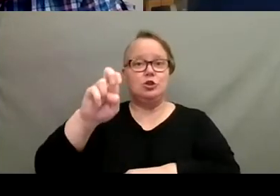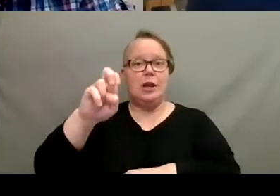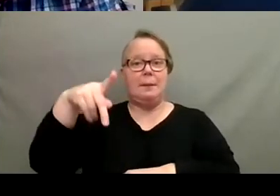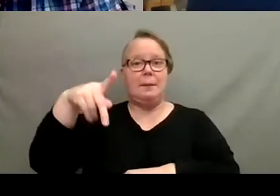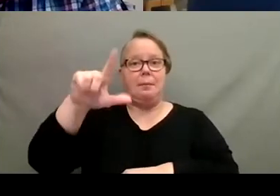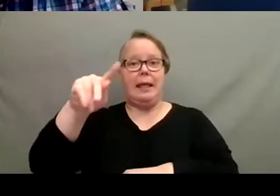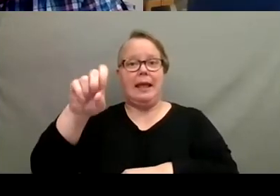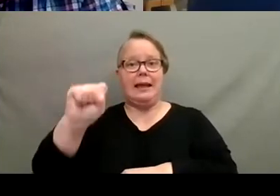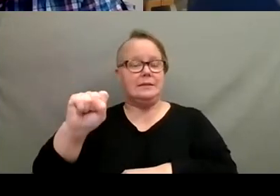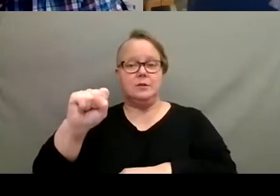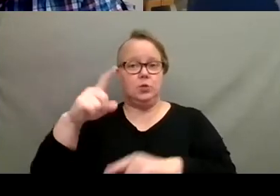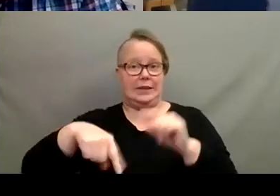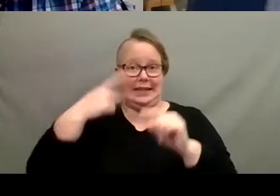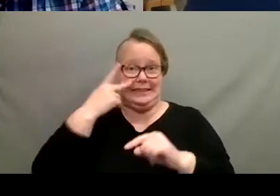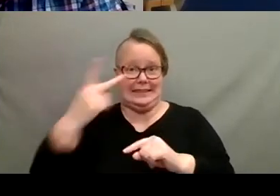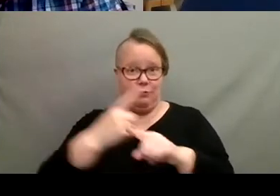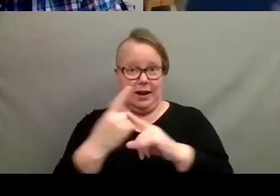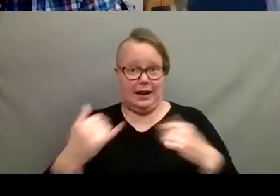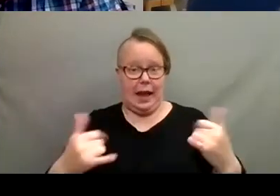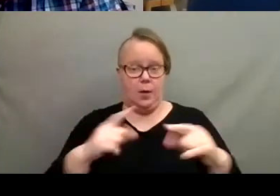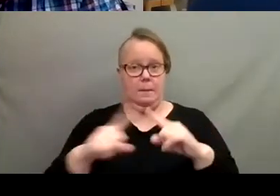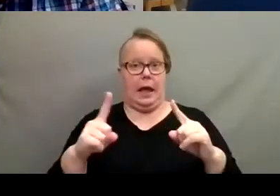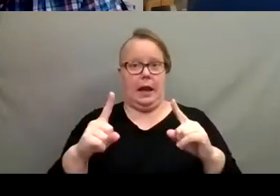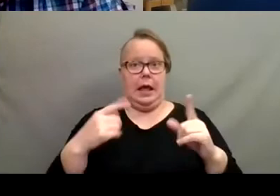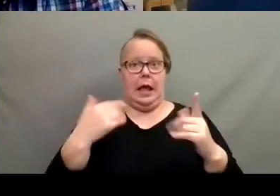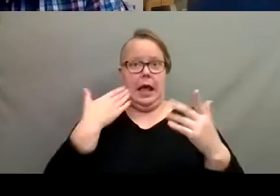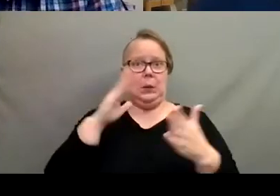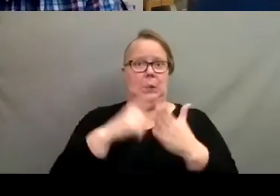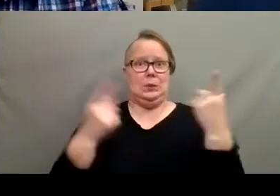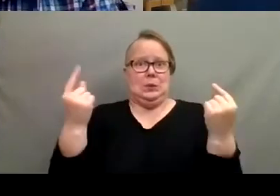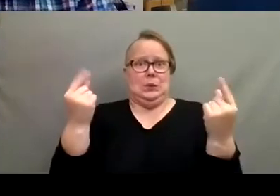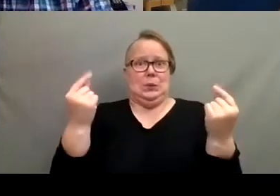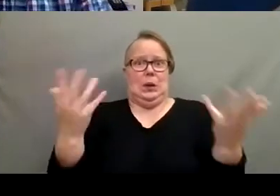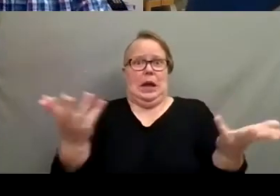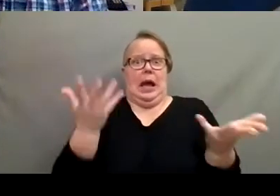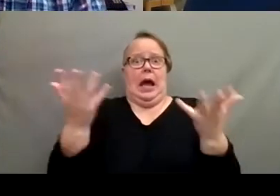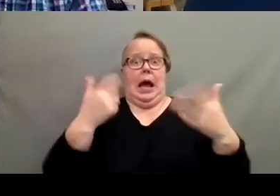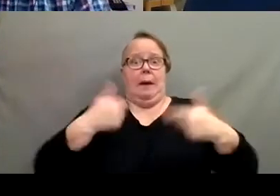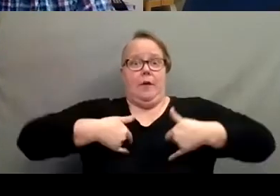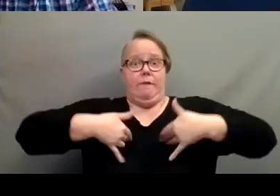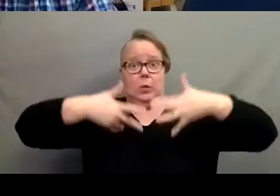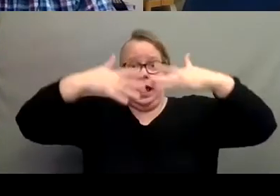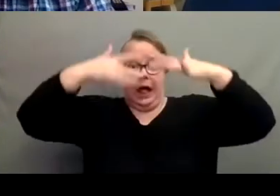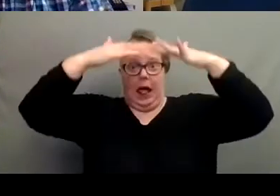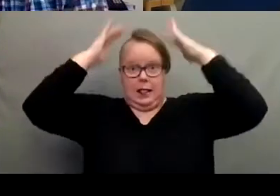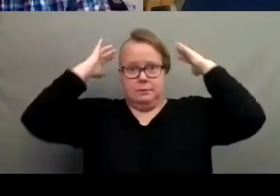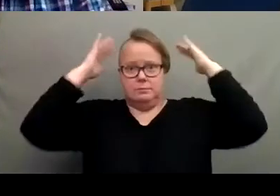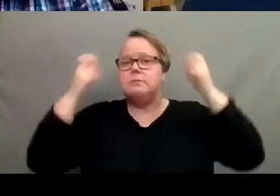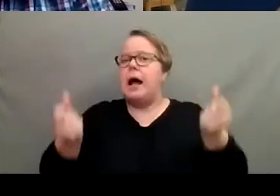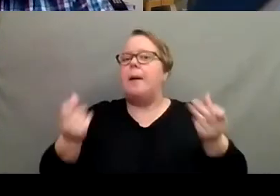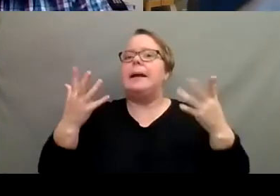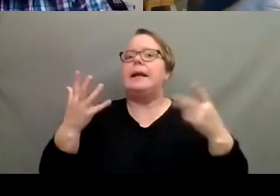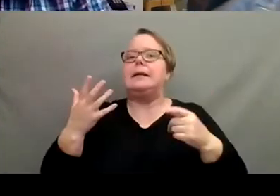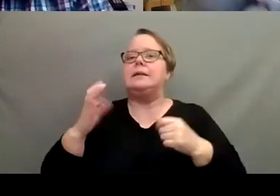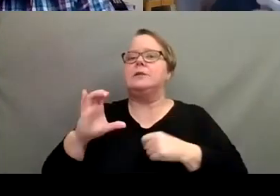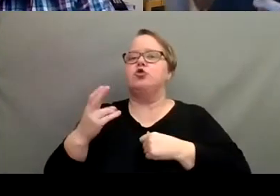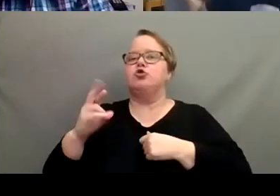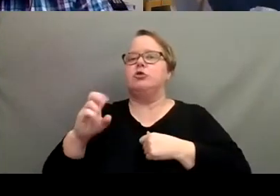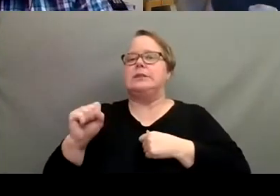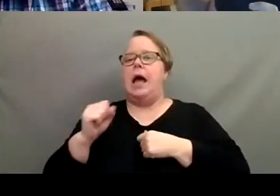see it right now, but it's like, I don't know what to do. I'm overwhelmed. So how many are we talking here? Um,